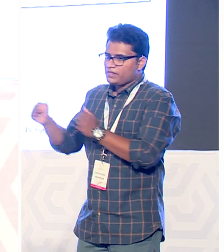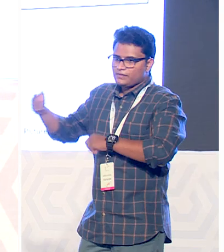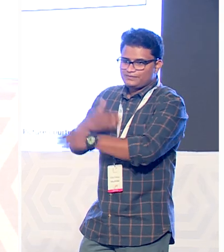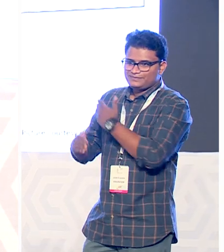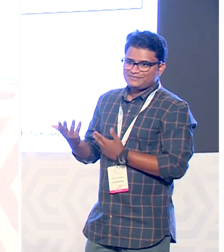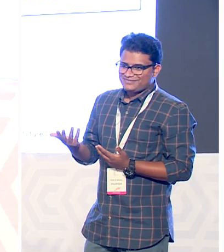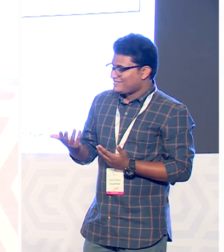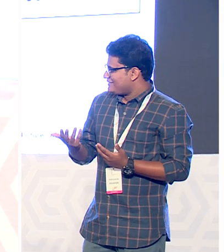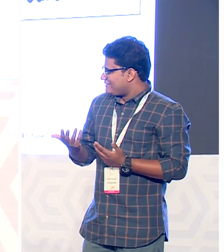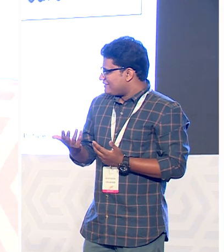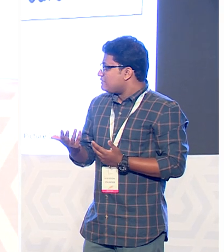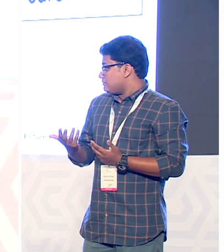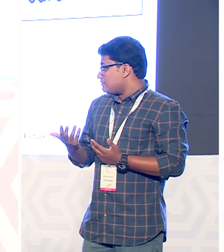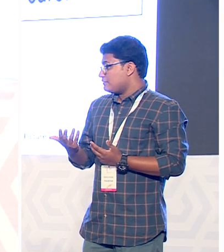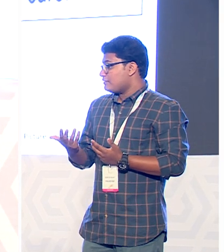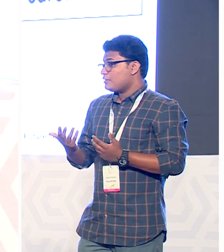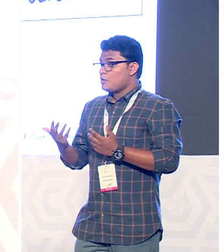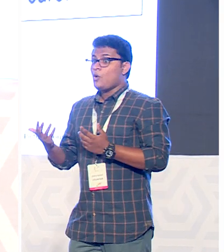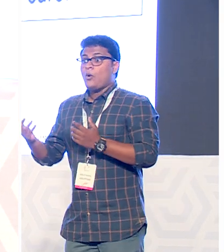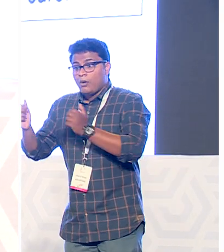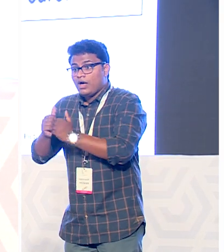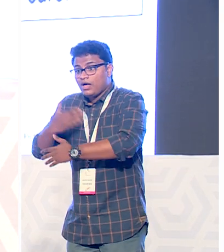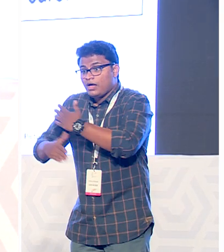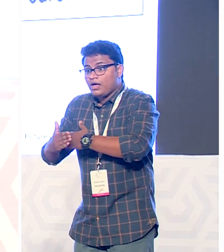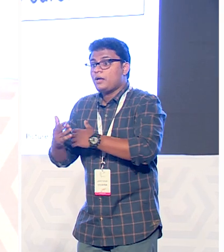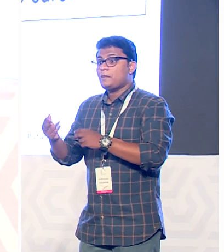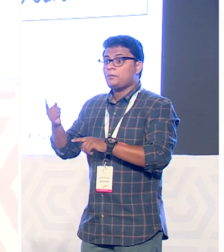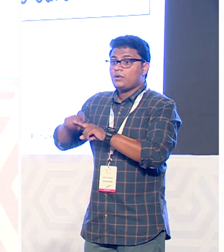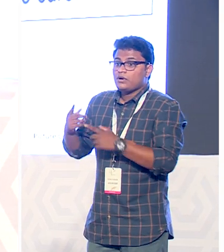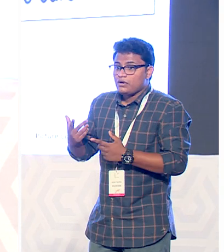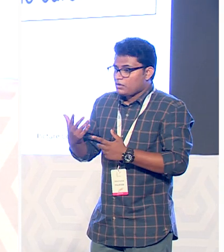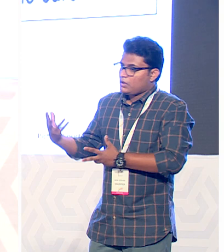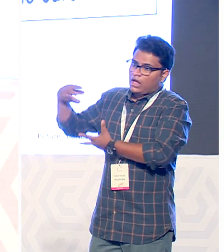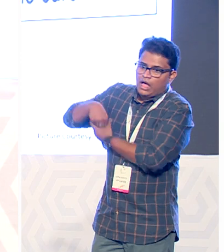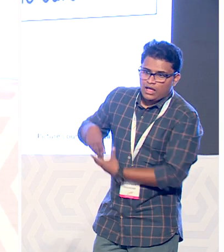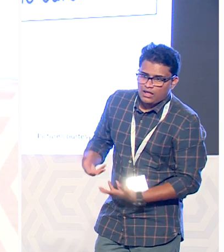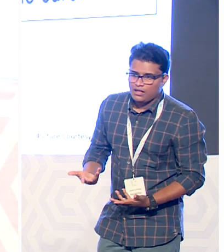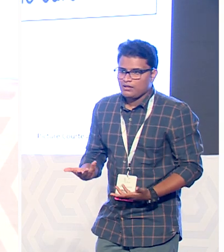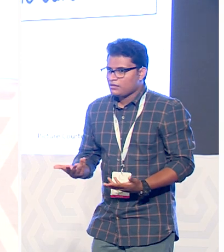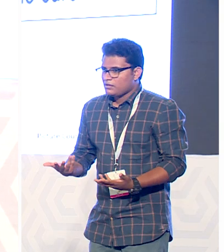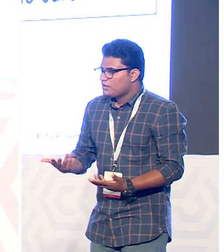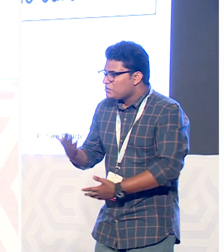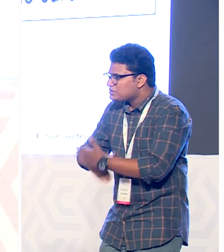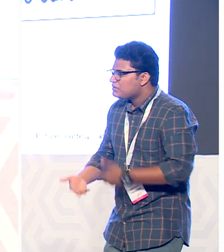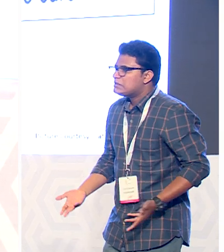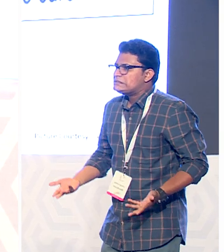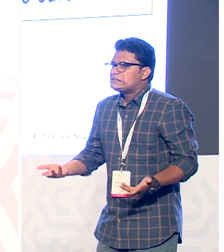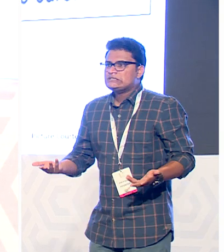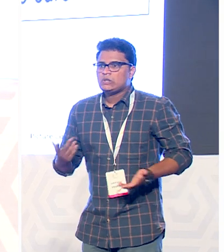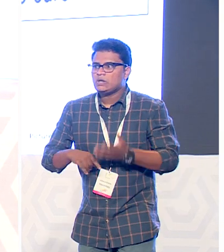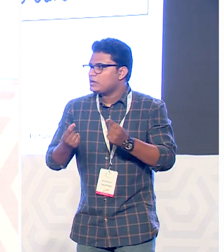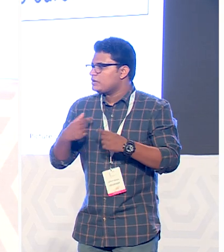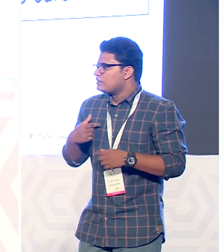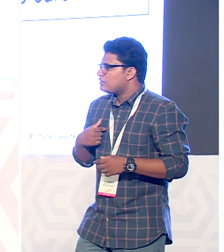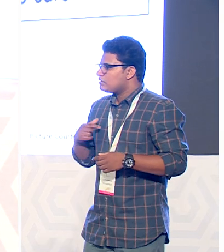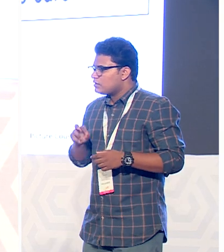with an additional burden of this disorder what all it entails especially running around